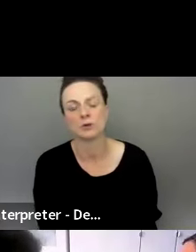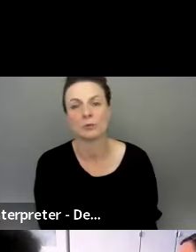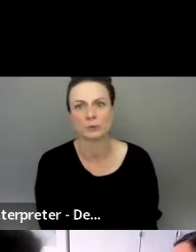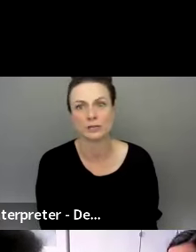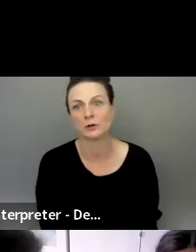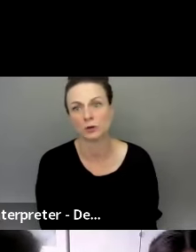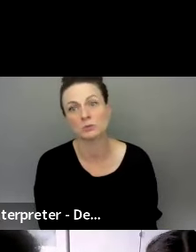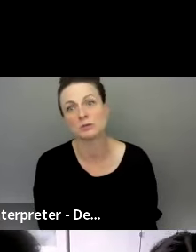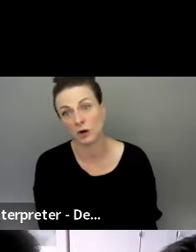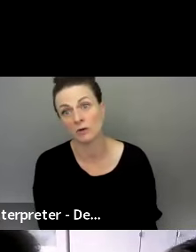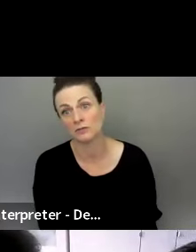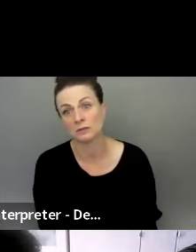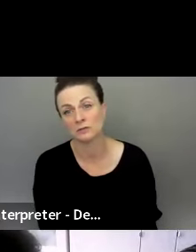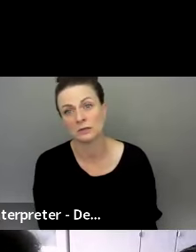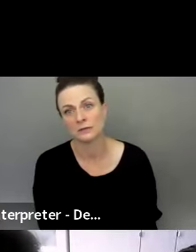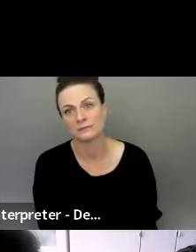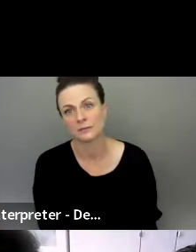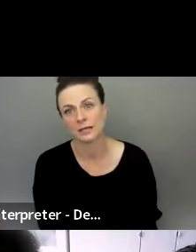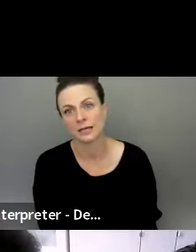And there'll be three different groups involved.